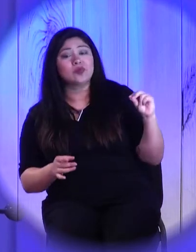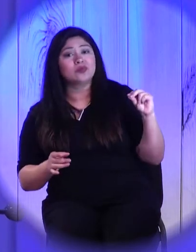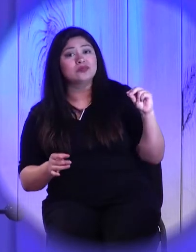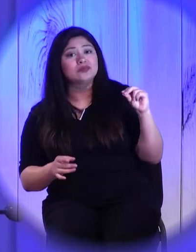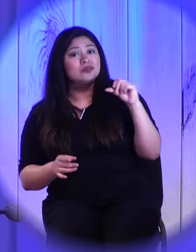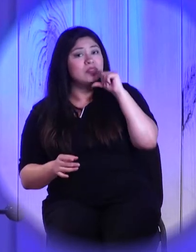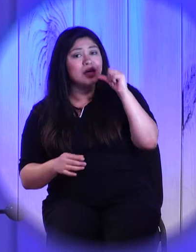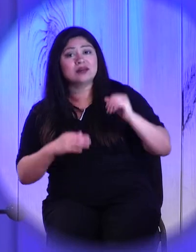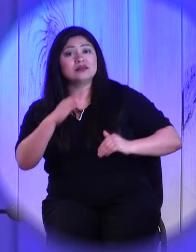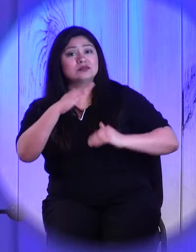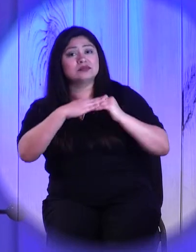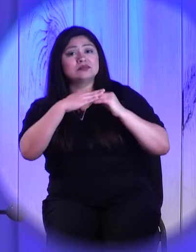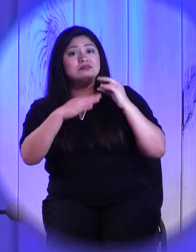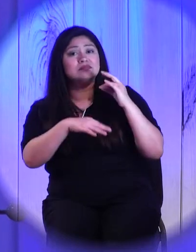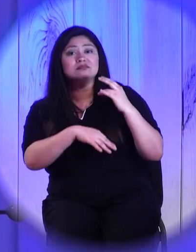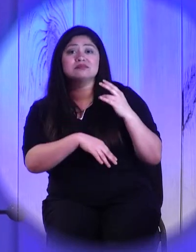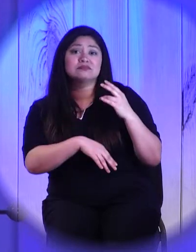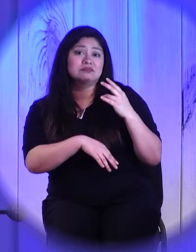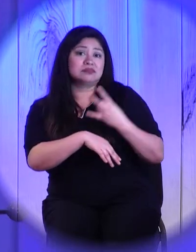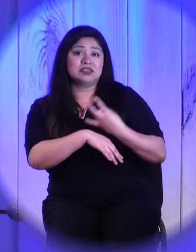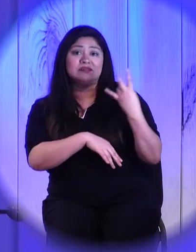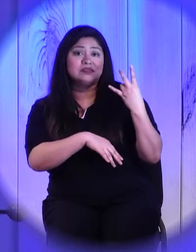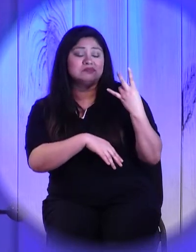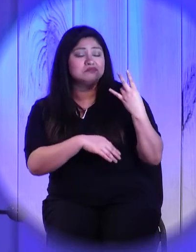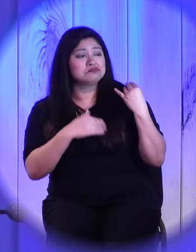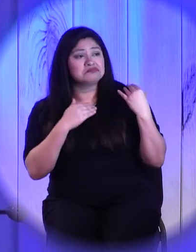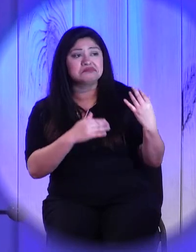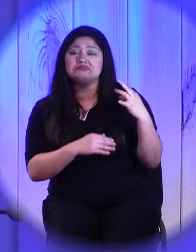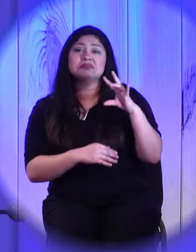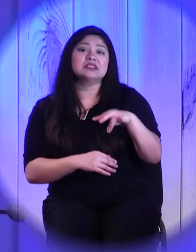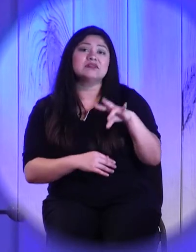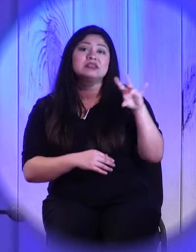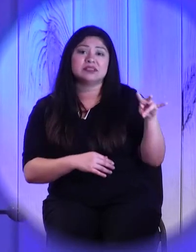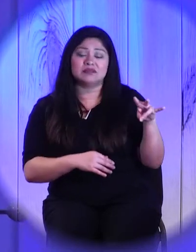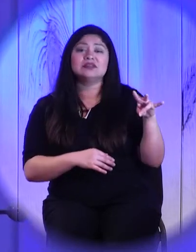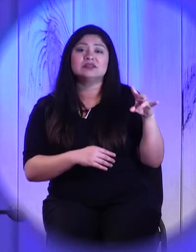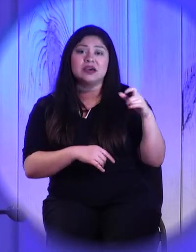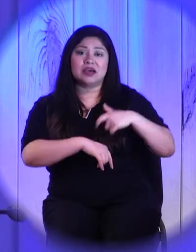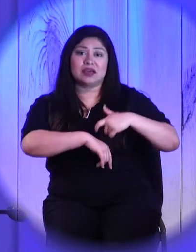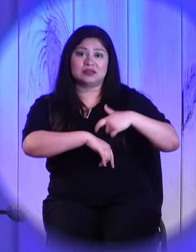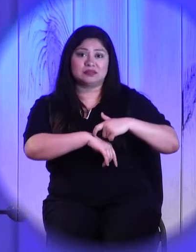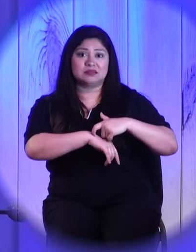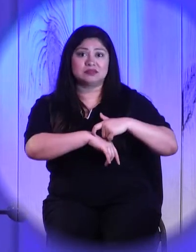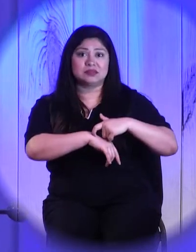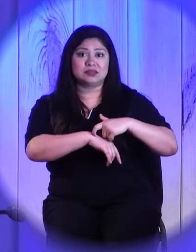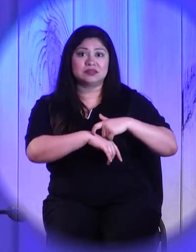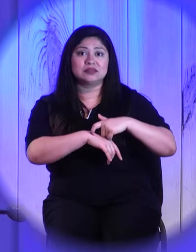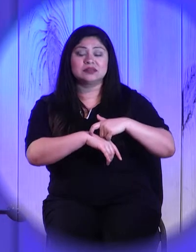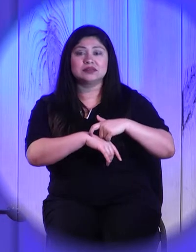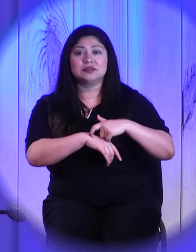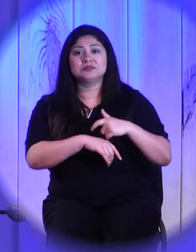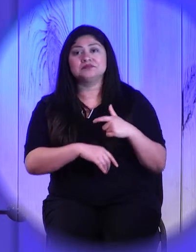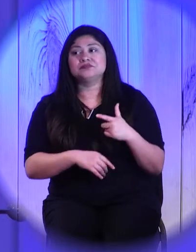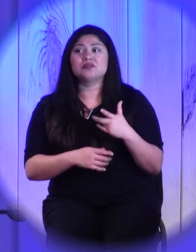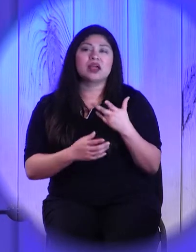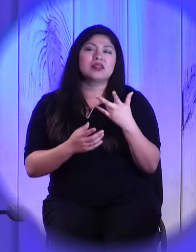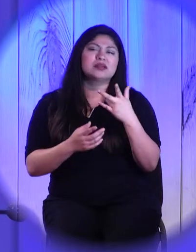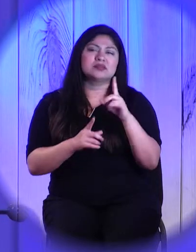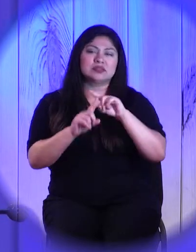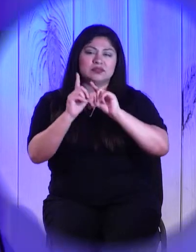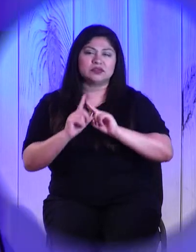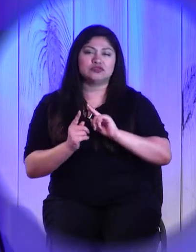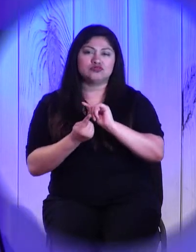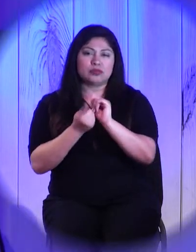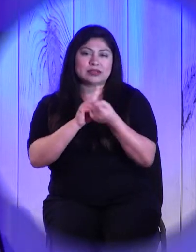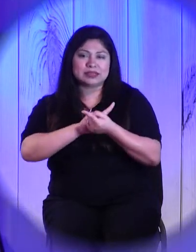Or depending on your translation, 70 times seven. The Hebrew and translating, I mean, the Greek and translating numbers is a little difficult. It